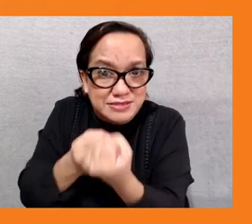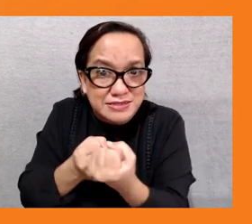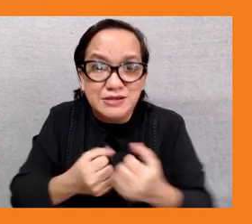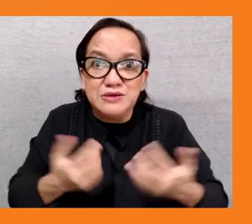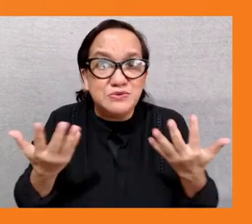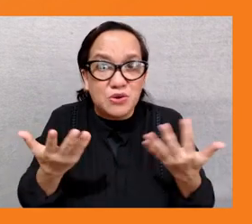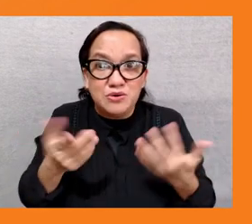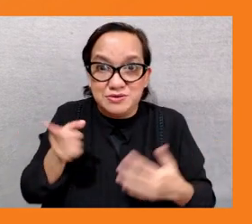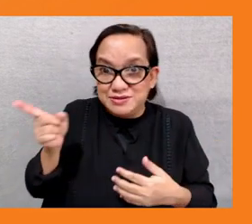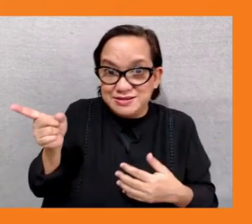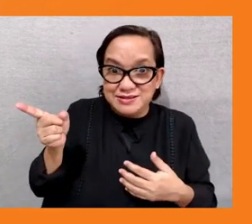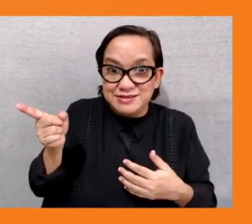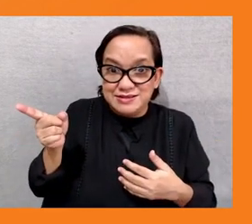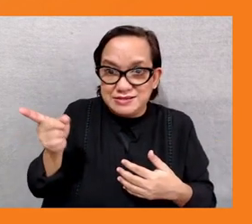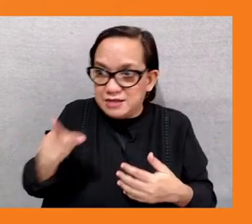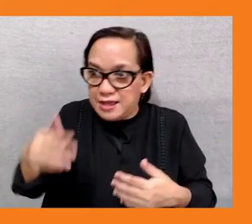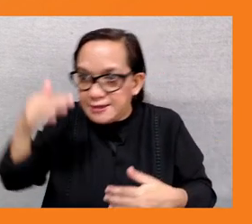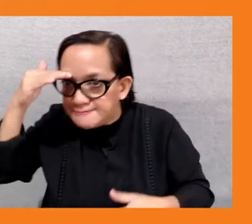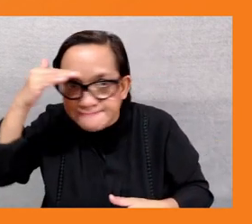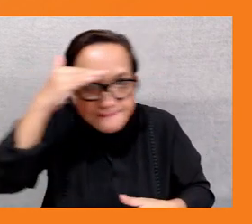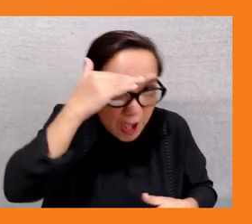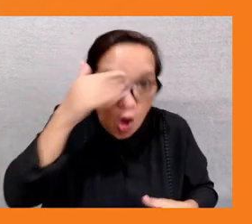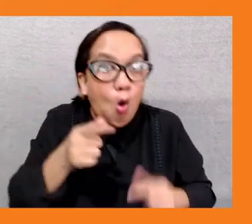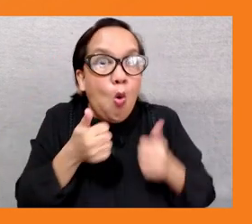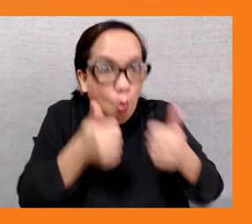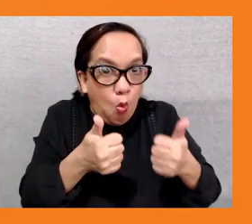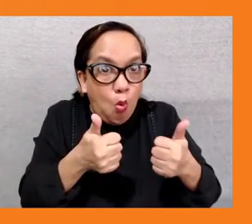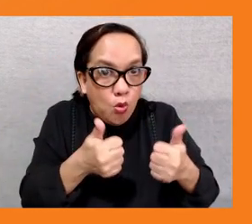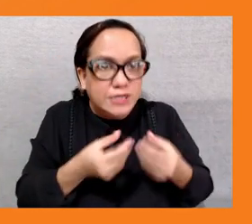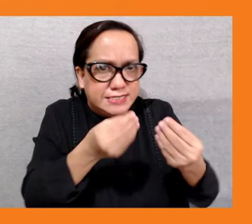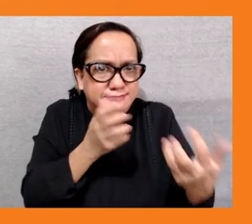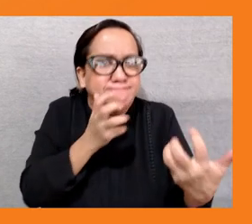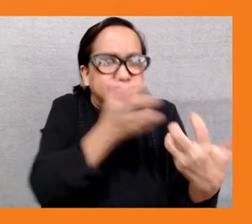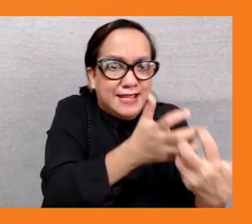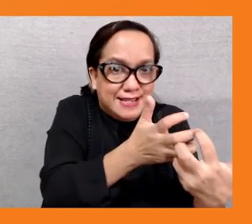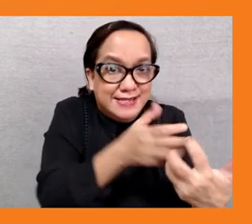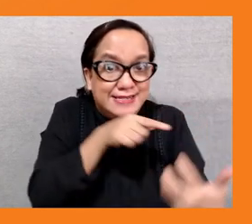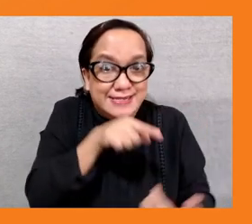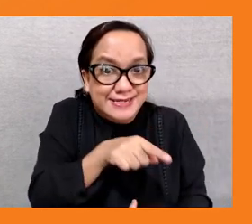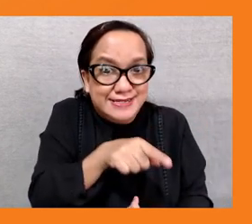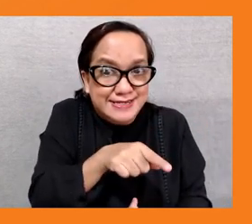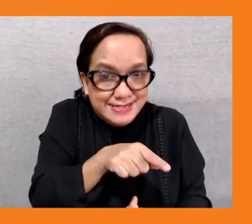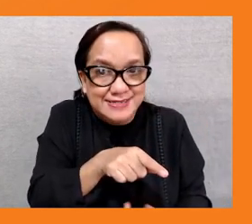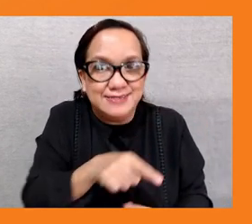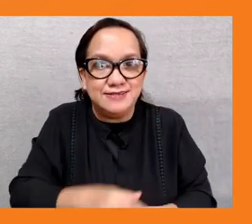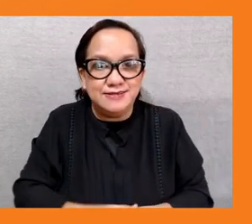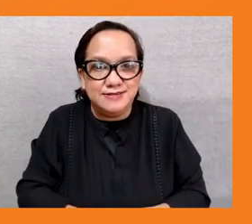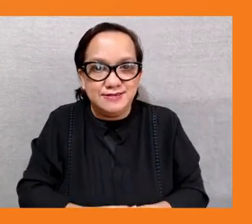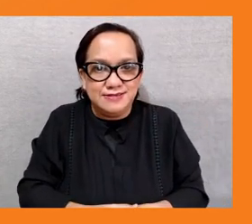implement how we can finance them to realize the concept that has really strong conceptual buy-in